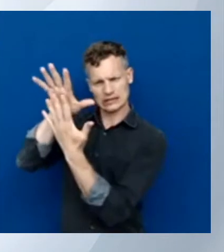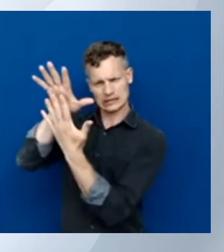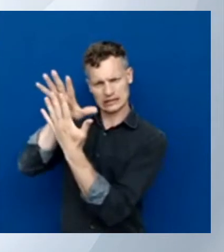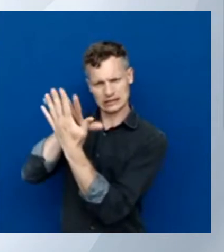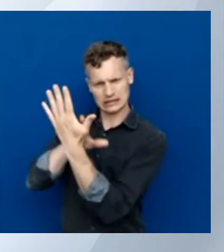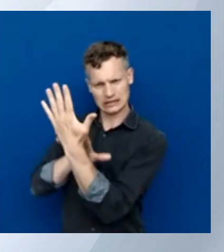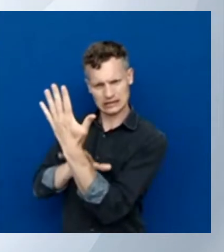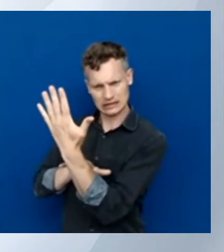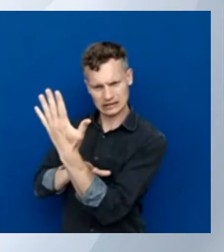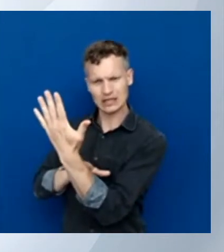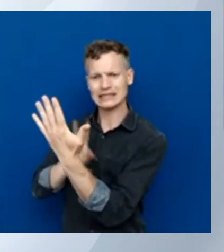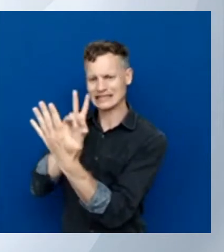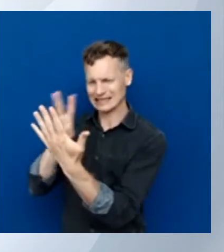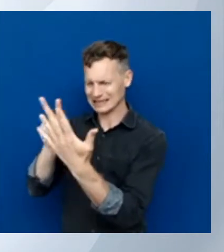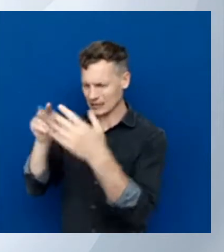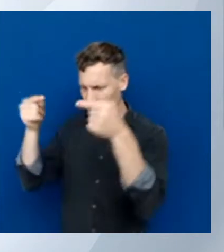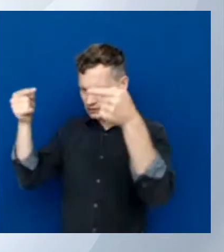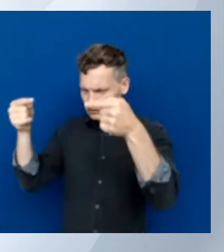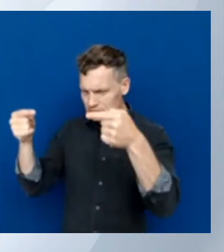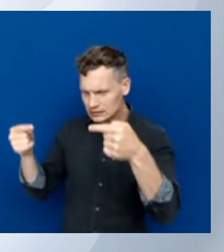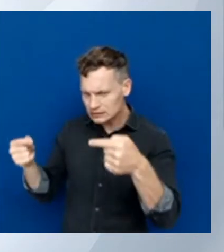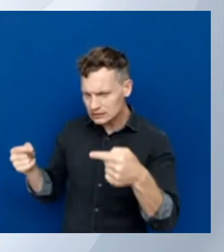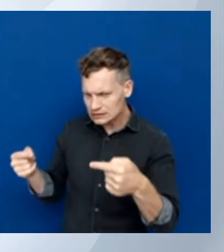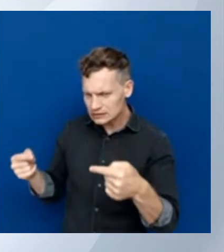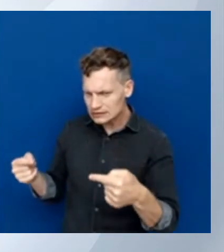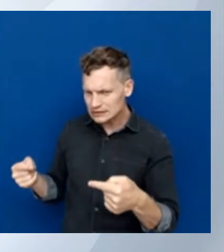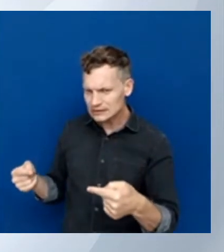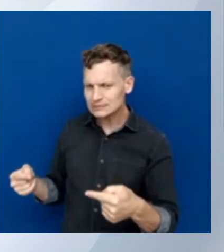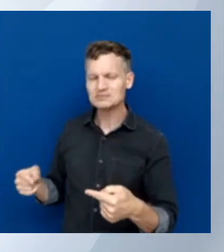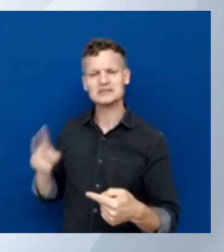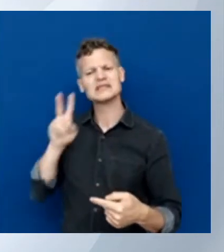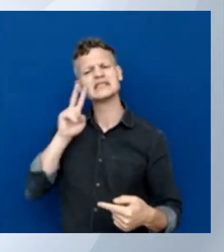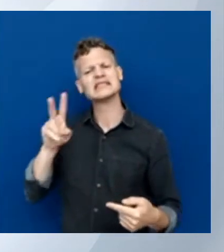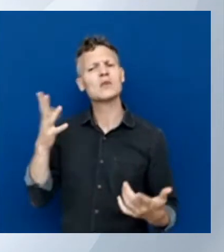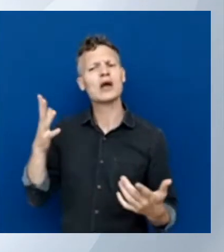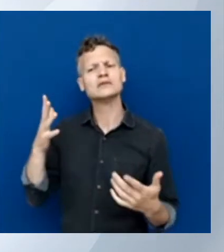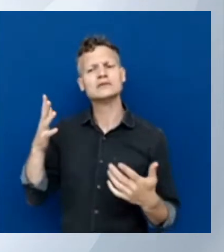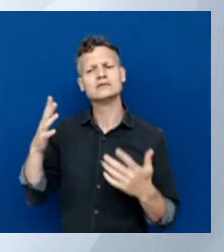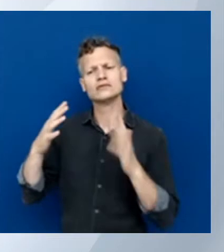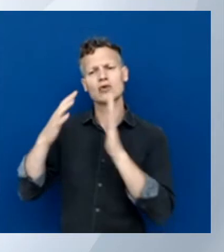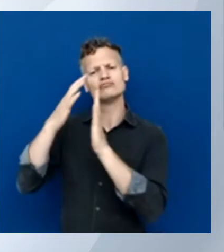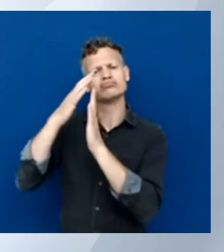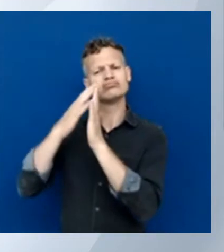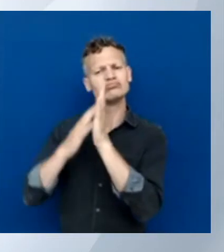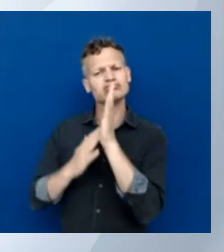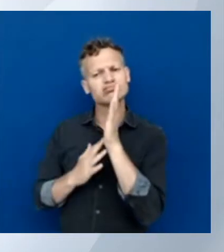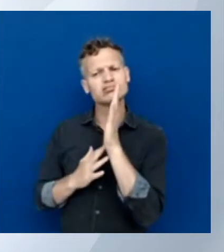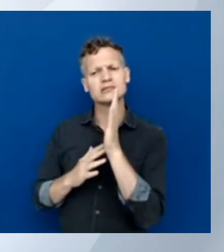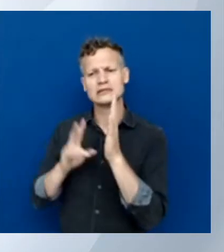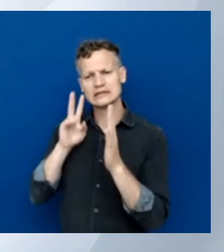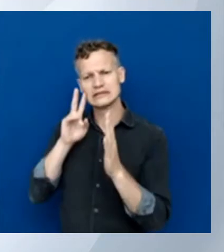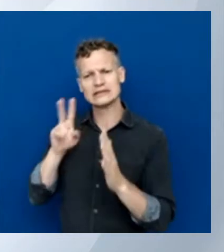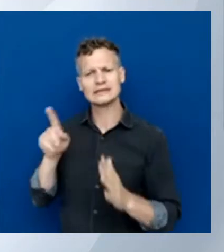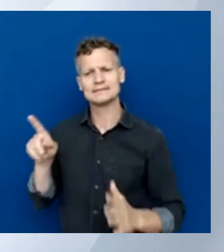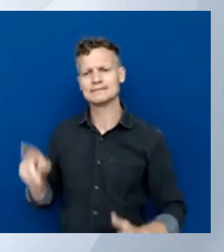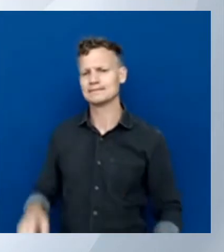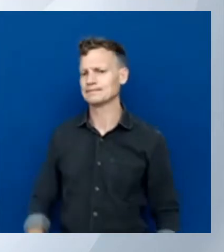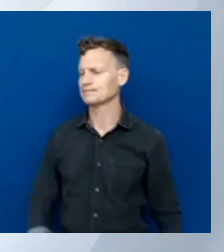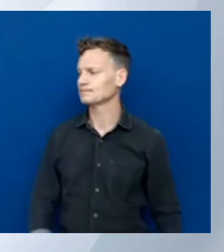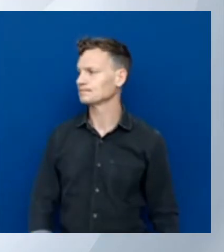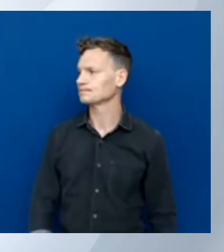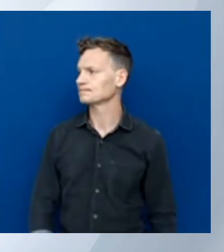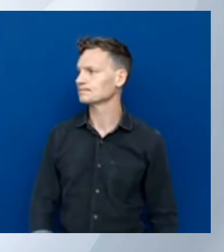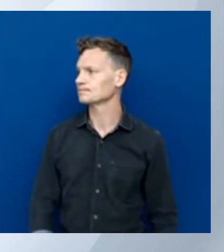what that script created, these are